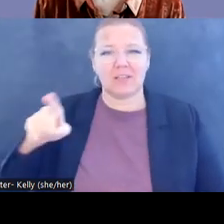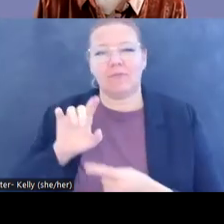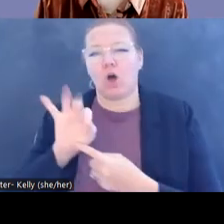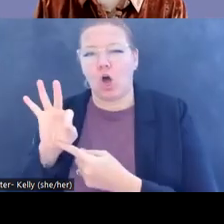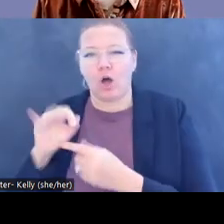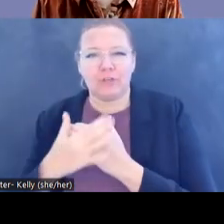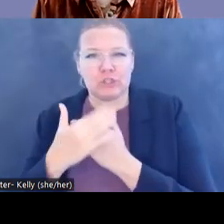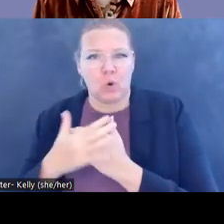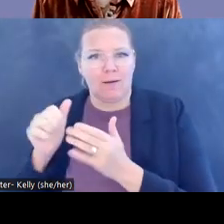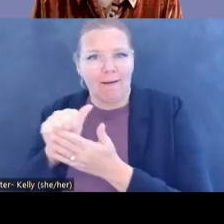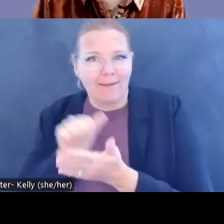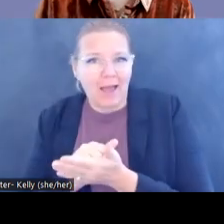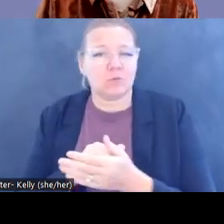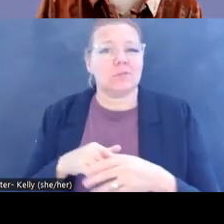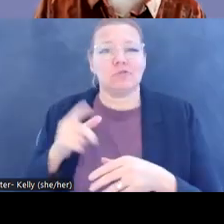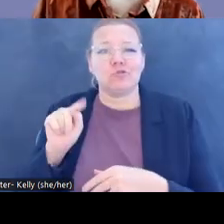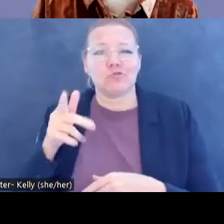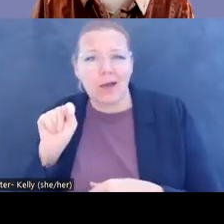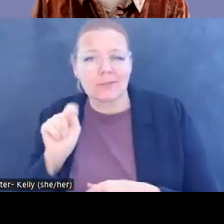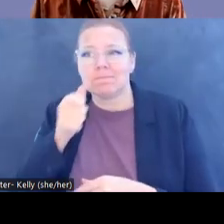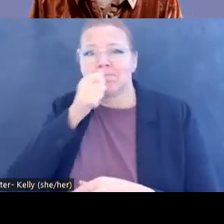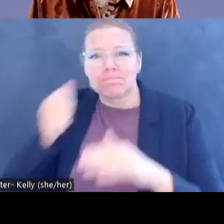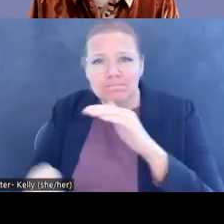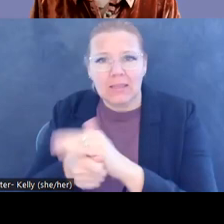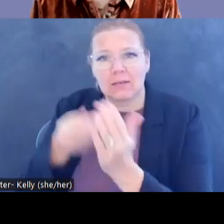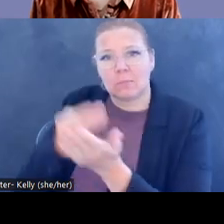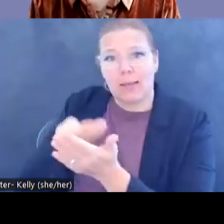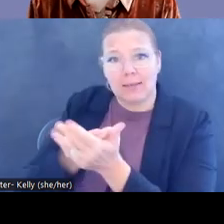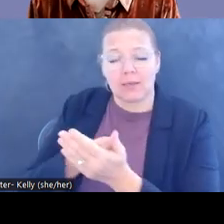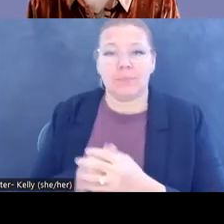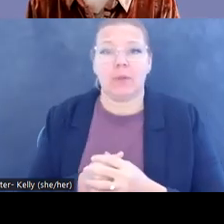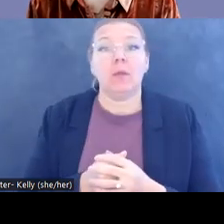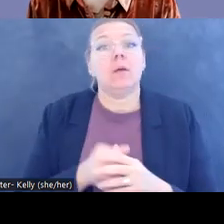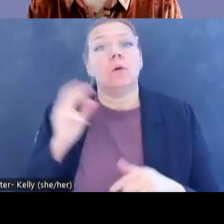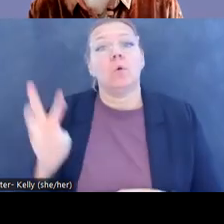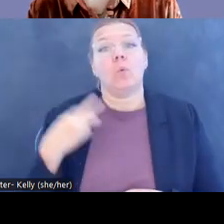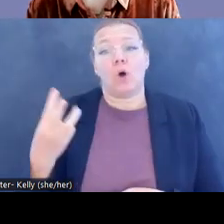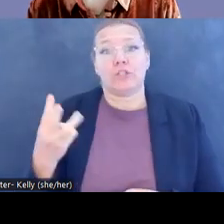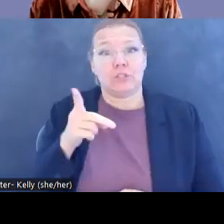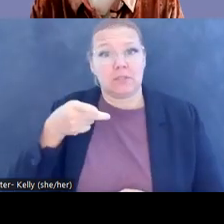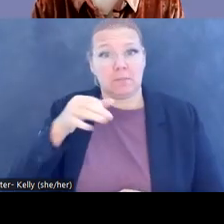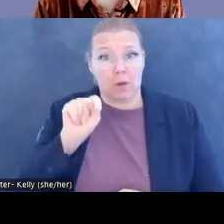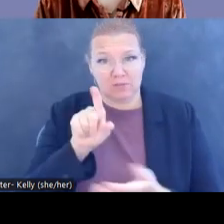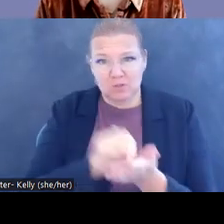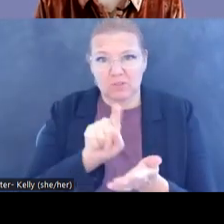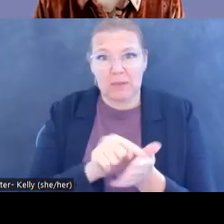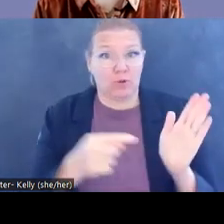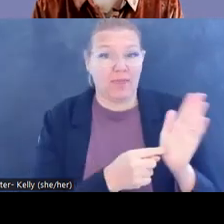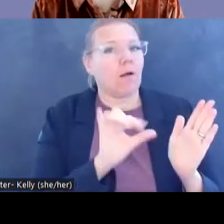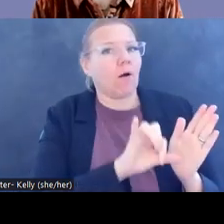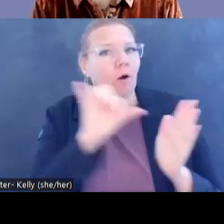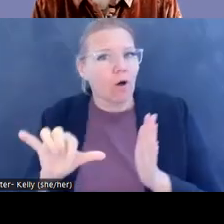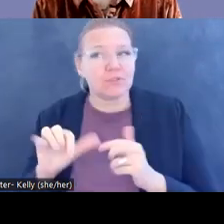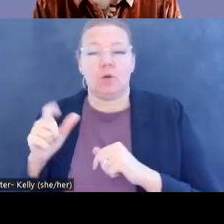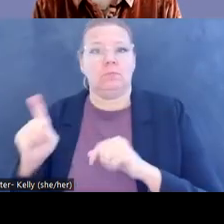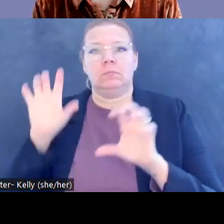trust. You may have seen this coverage because, in addition to the Washington Post, it also made headlines on multiple continents, including